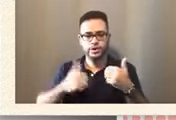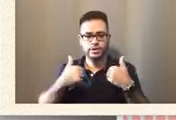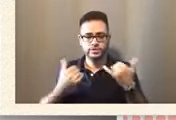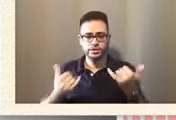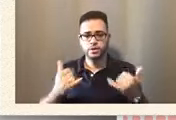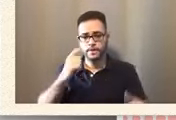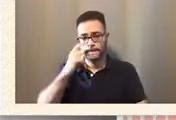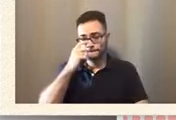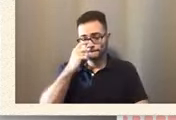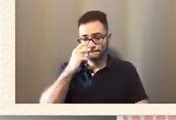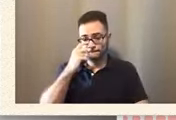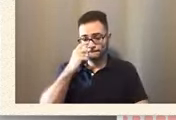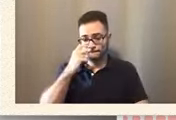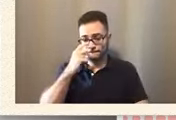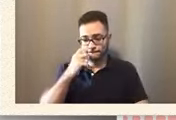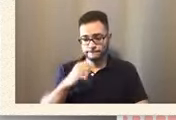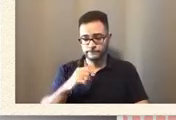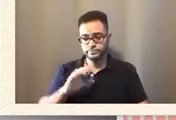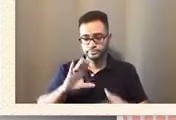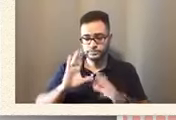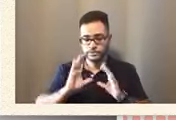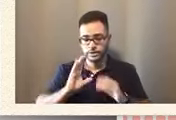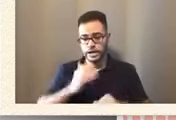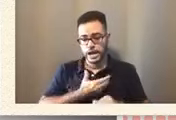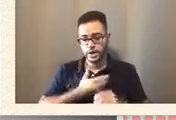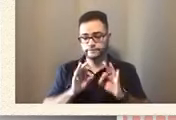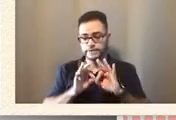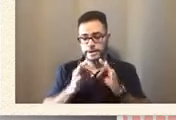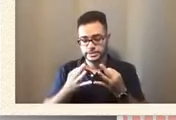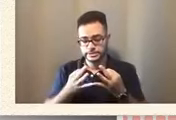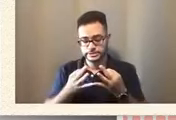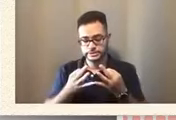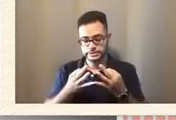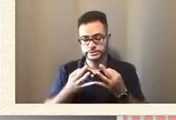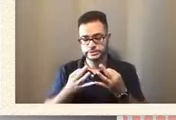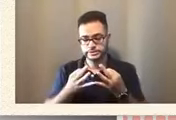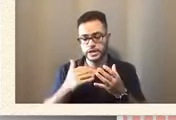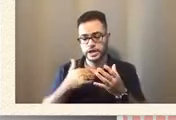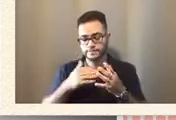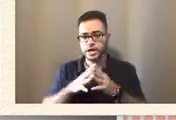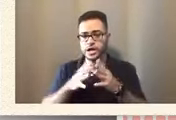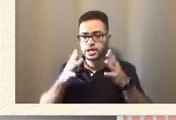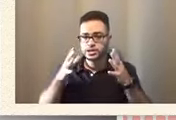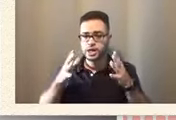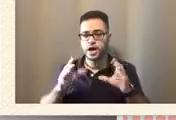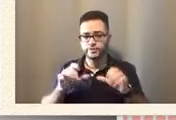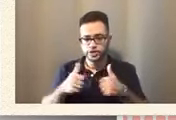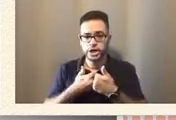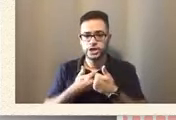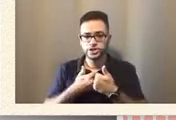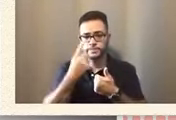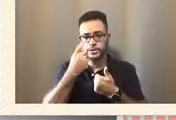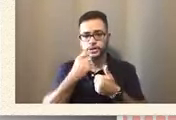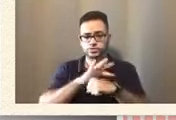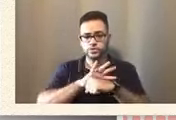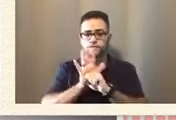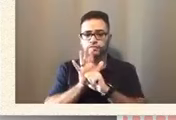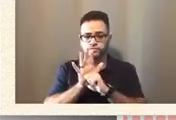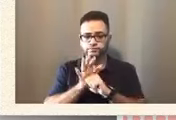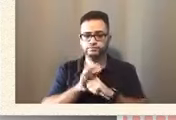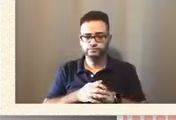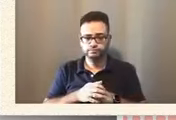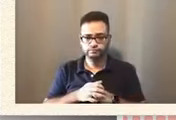Our families are facing a lot of challenges due to COVID-19. We have